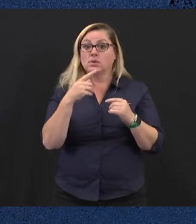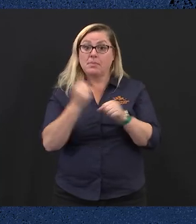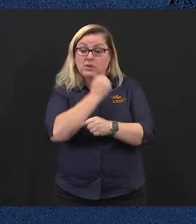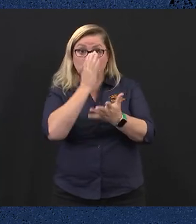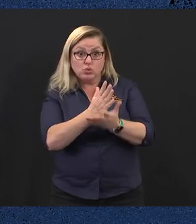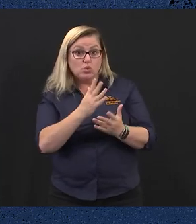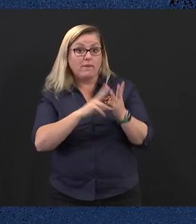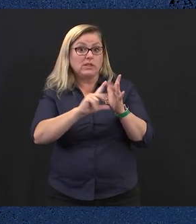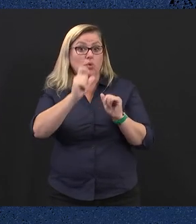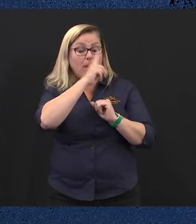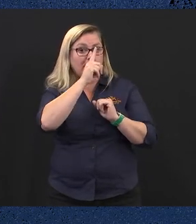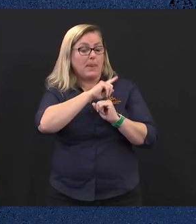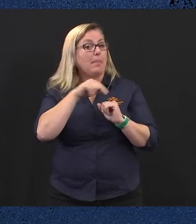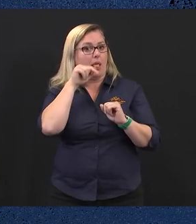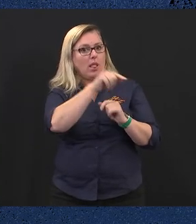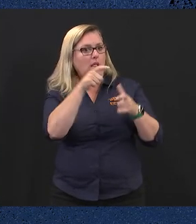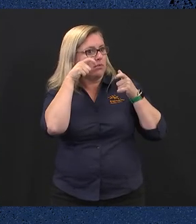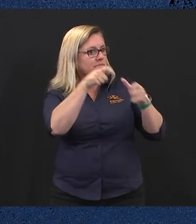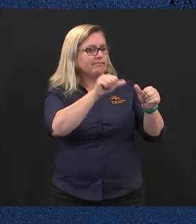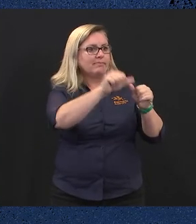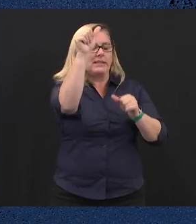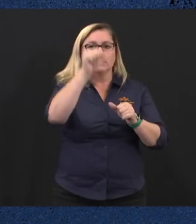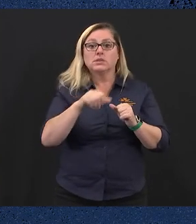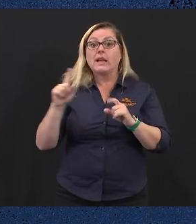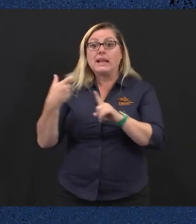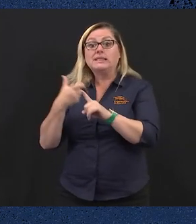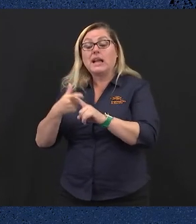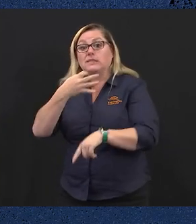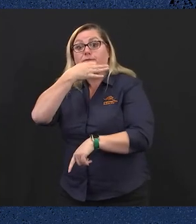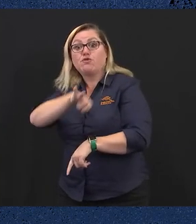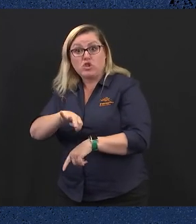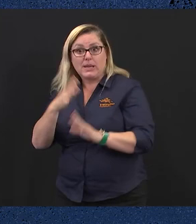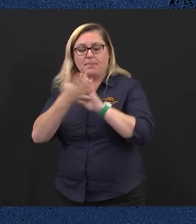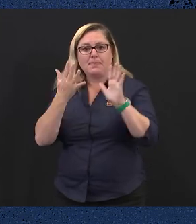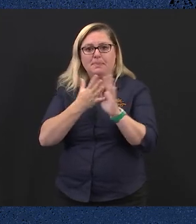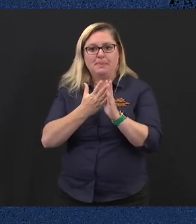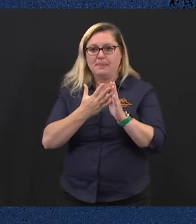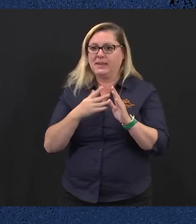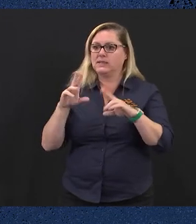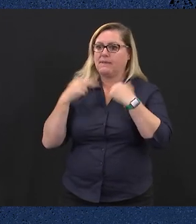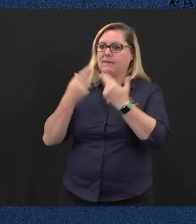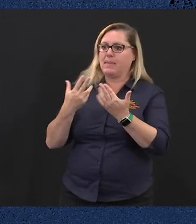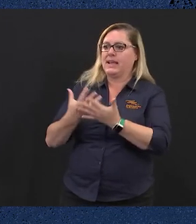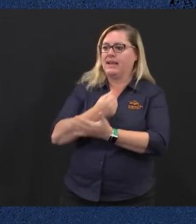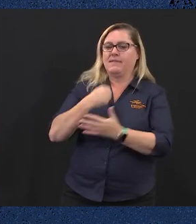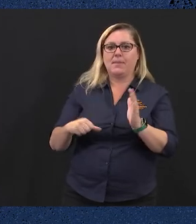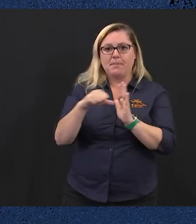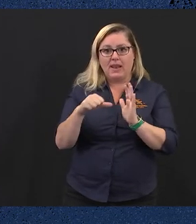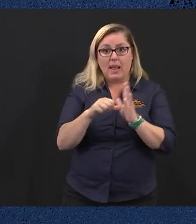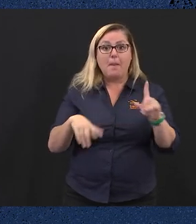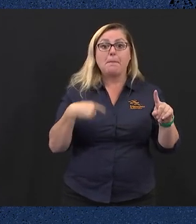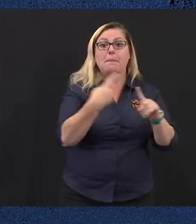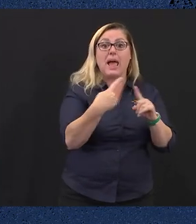Kindergarten will be free, saving Victorian families money and time, and bringing back the State Electricity Commission.